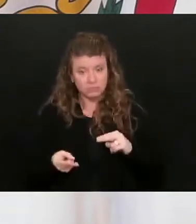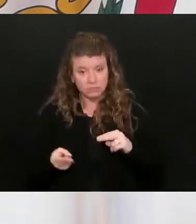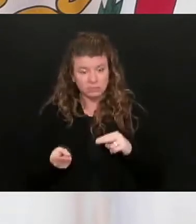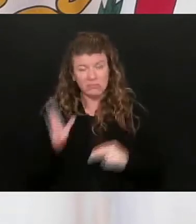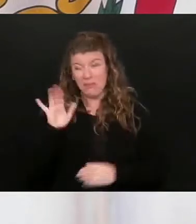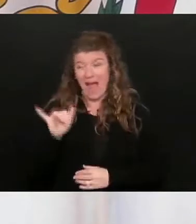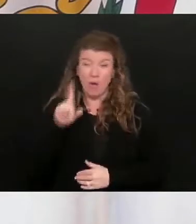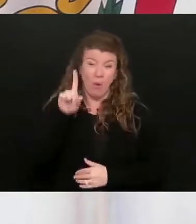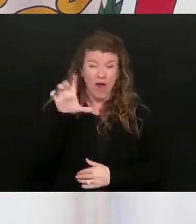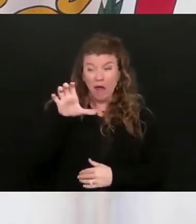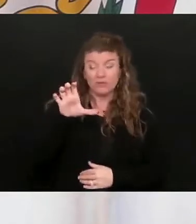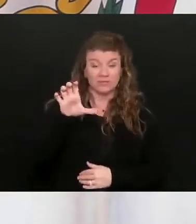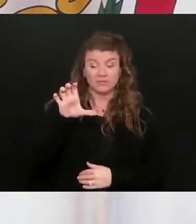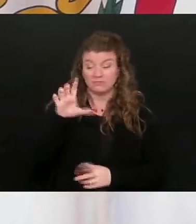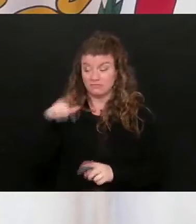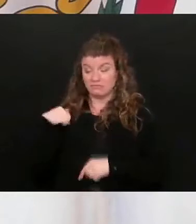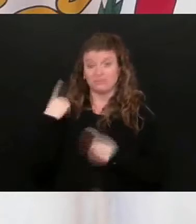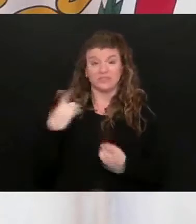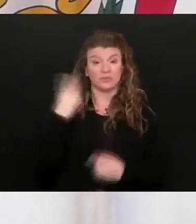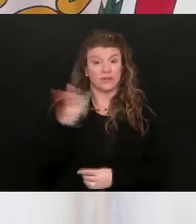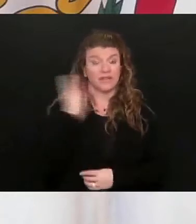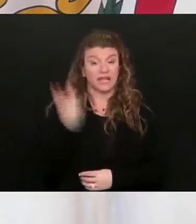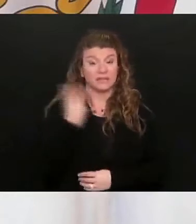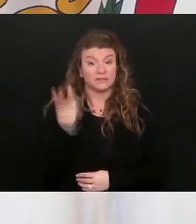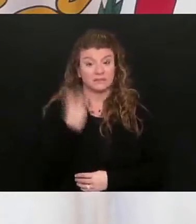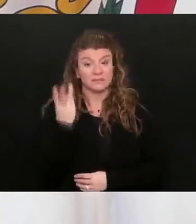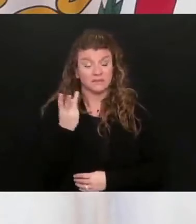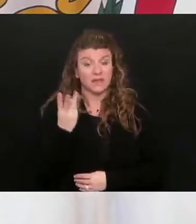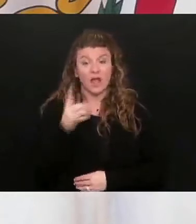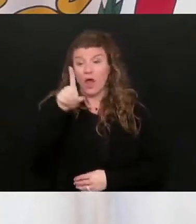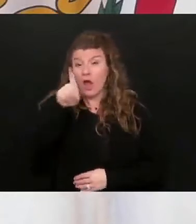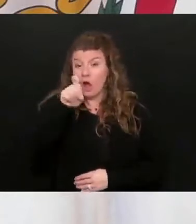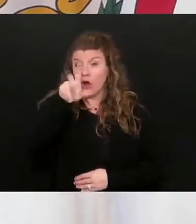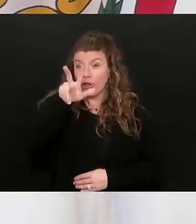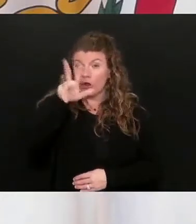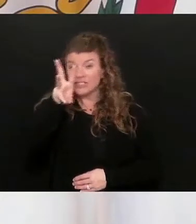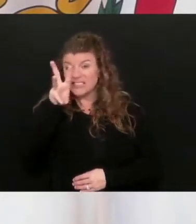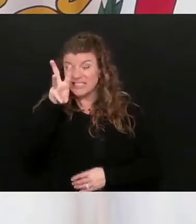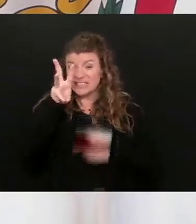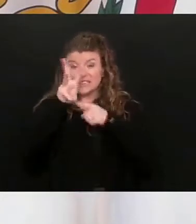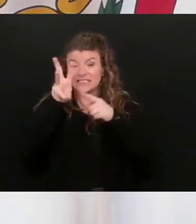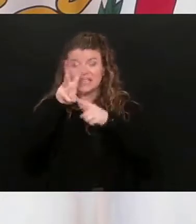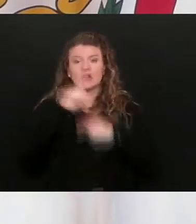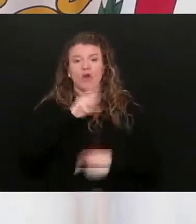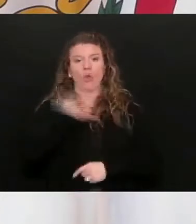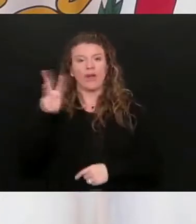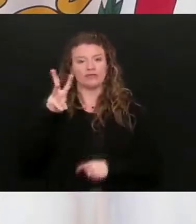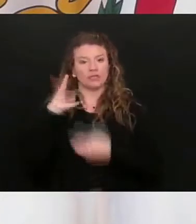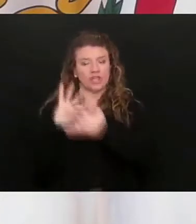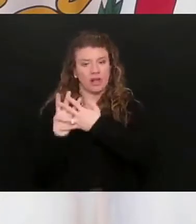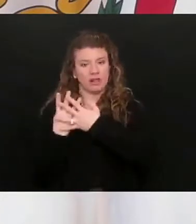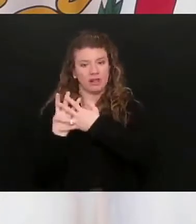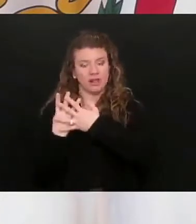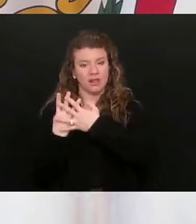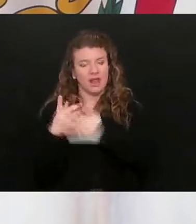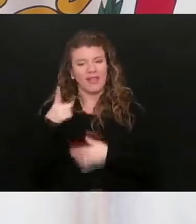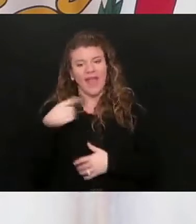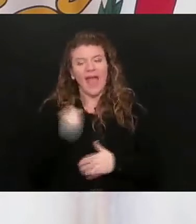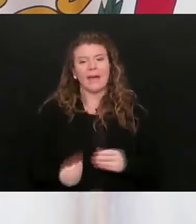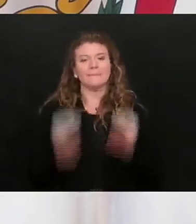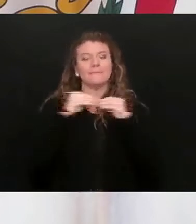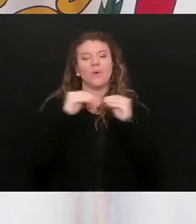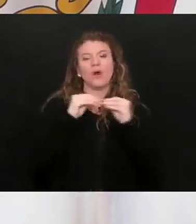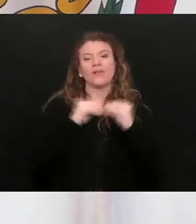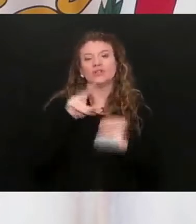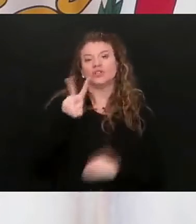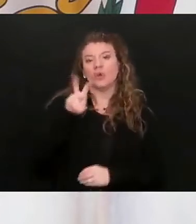by 100 from Wednesday. There's 136 cases at our Western Jail, and they had more than 200